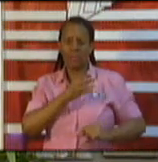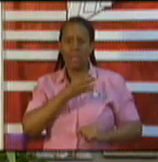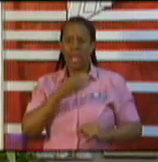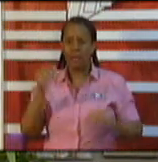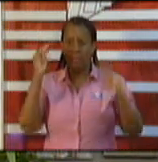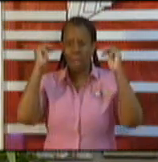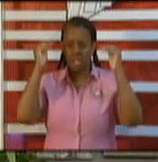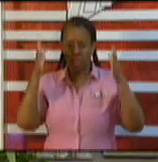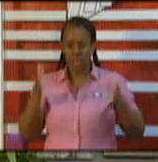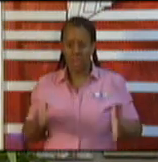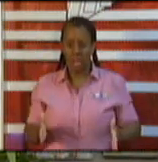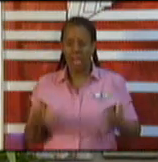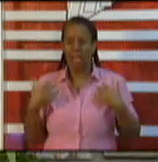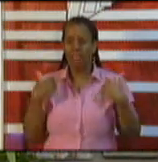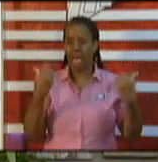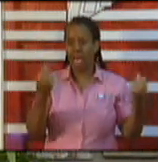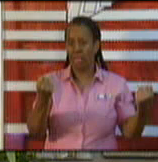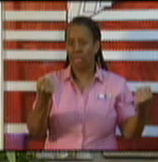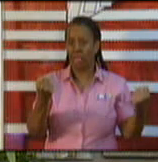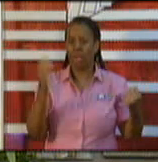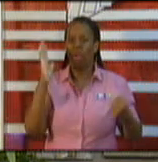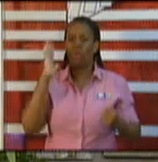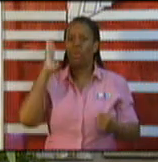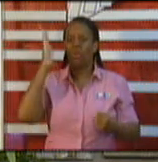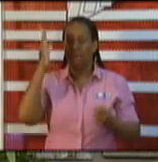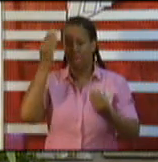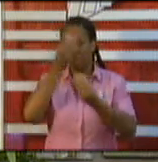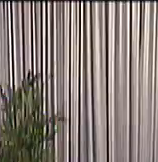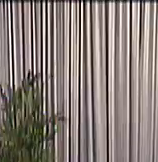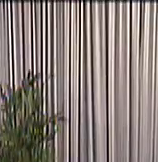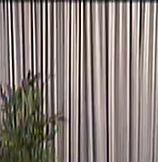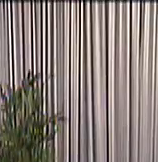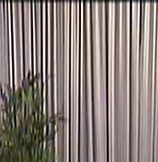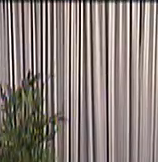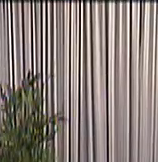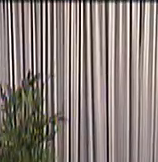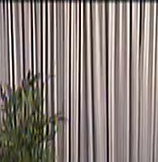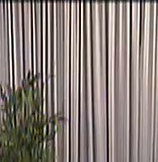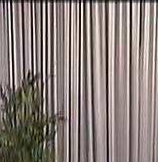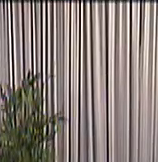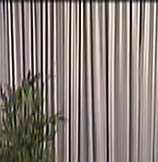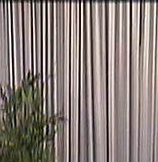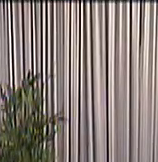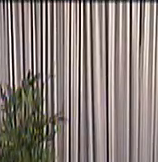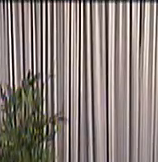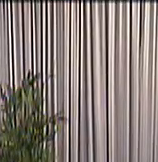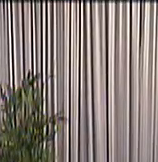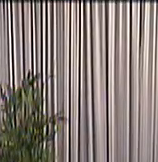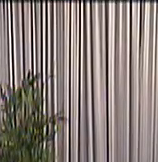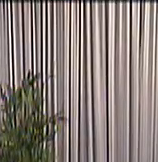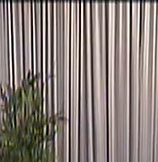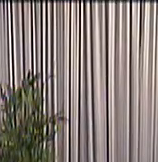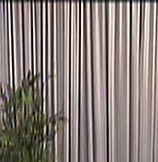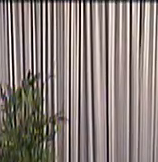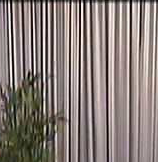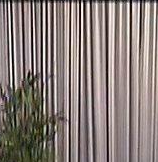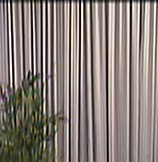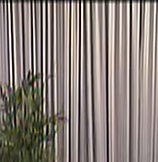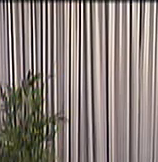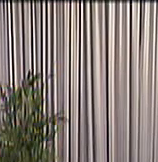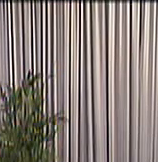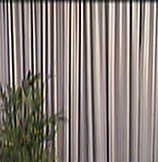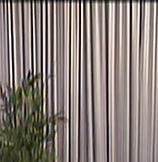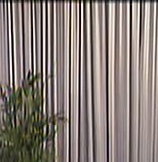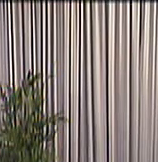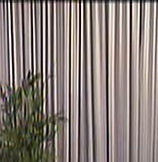will provide an update on COVID-19 in Trinidad and Tobago. Minister of Health. Thank you very much, Minister Cox. Good morning. Good morning to my colleague,